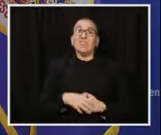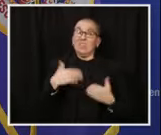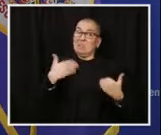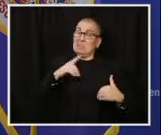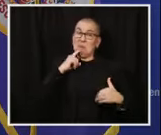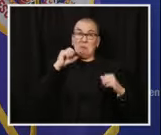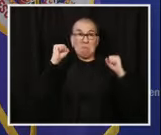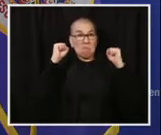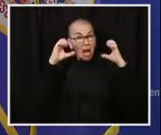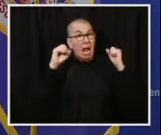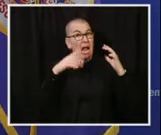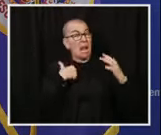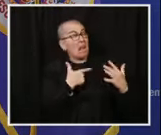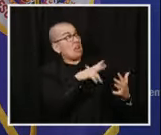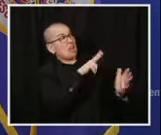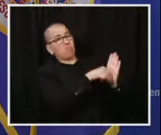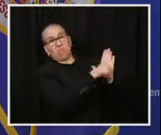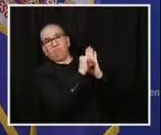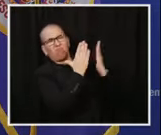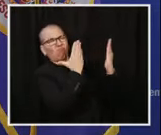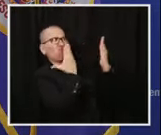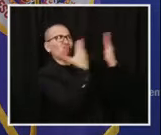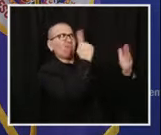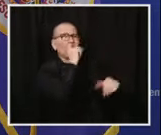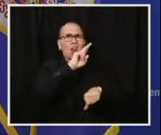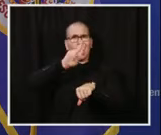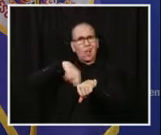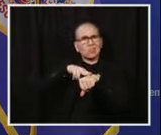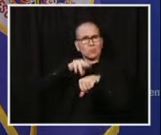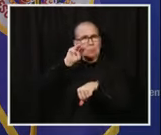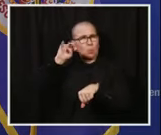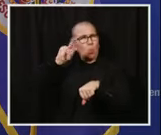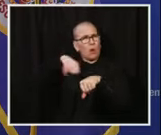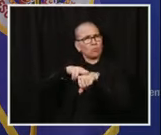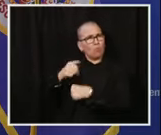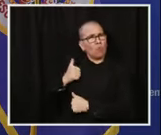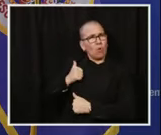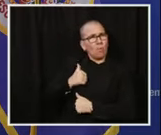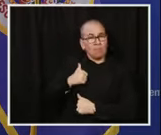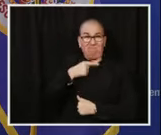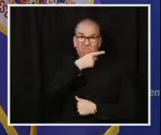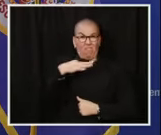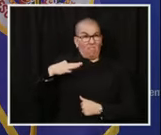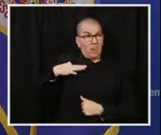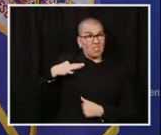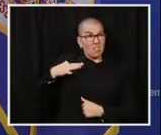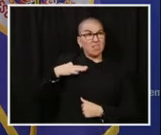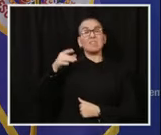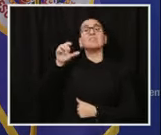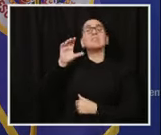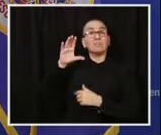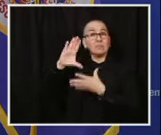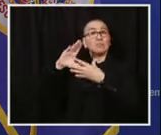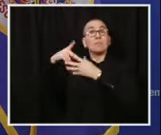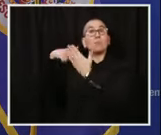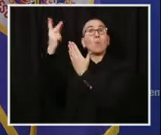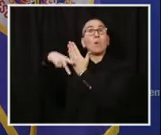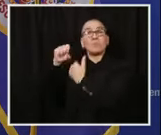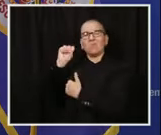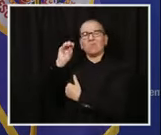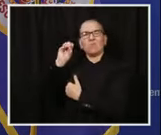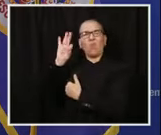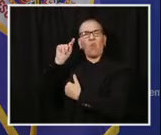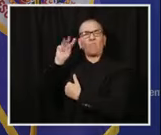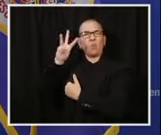we have stood up a volunteer matching software system called AladTAC, which assists us to